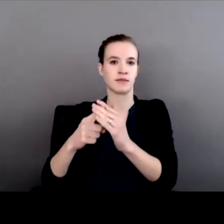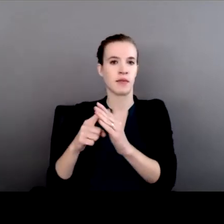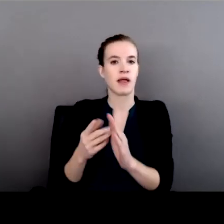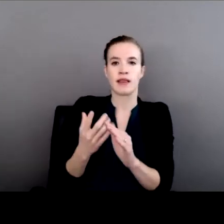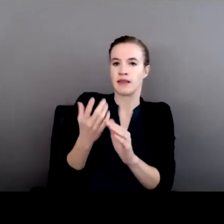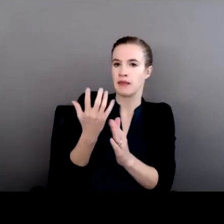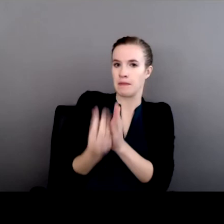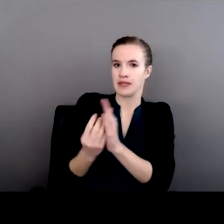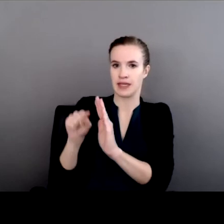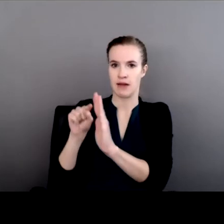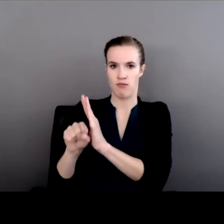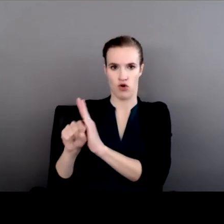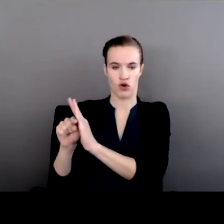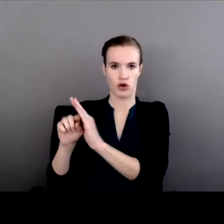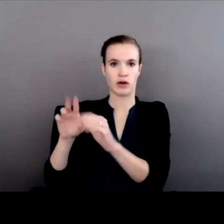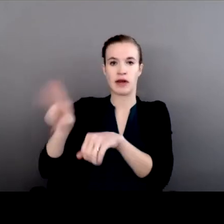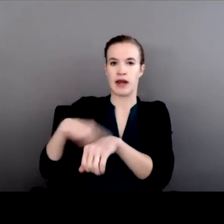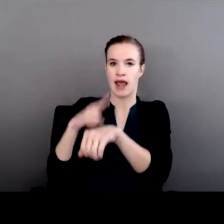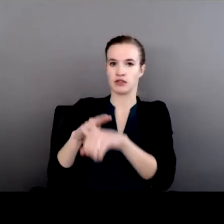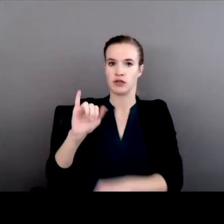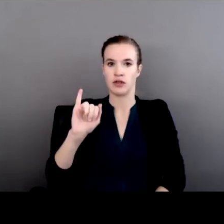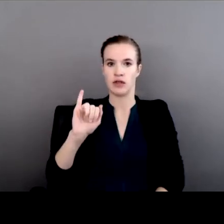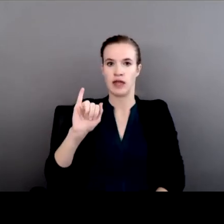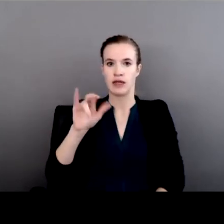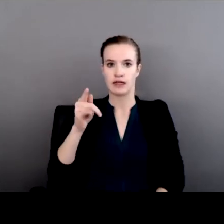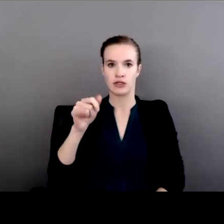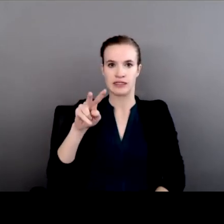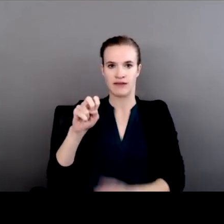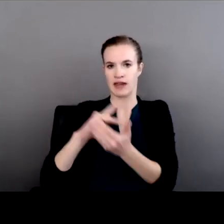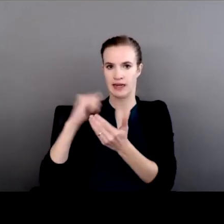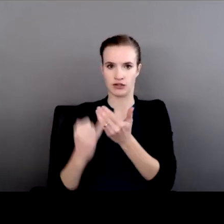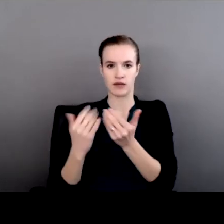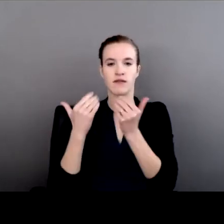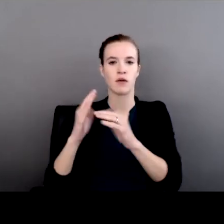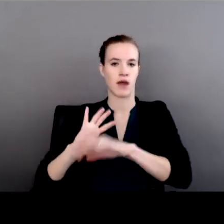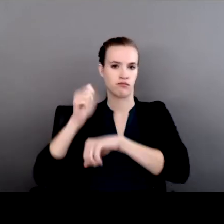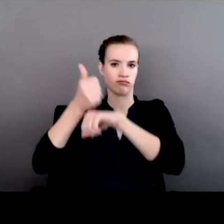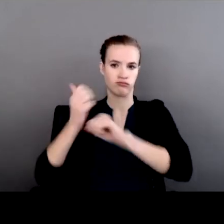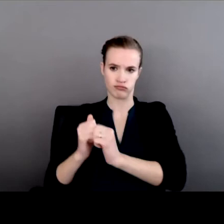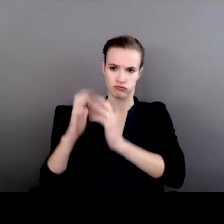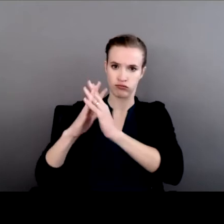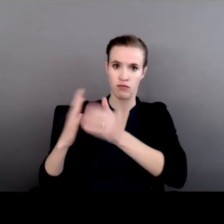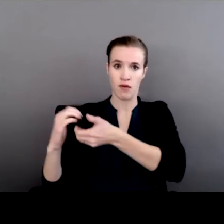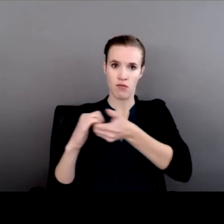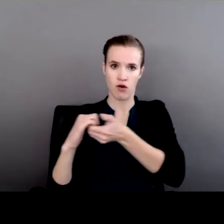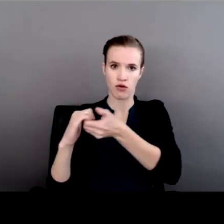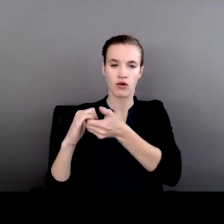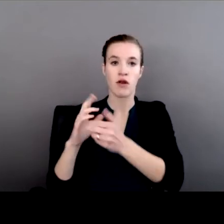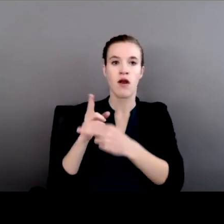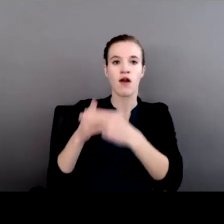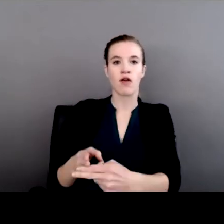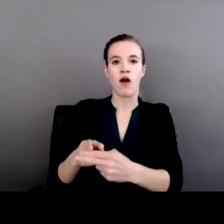national strategy to enhance public safety partnership, also known as Operation Lady